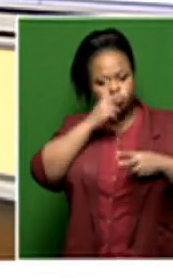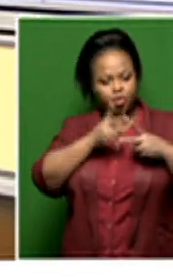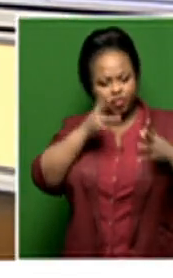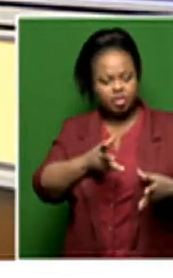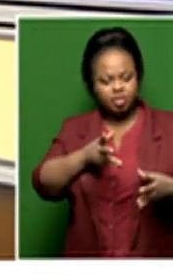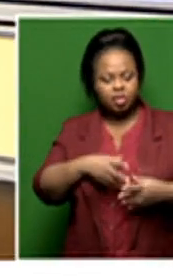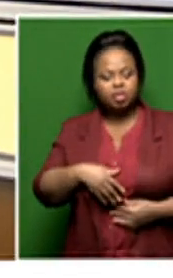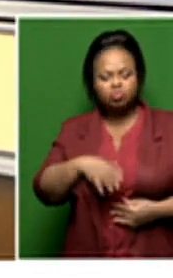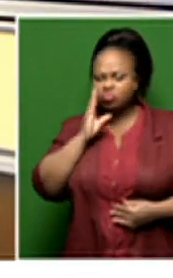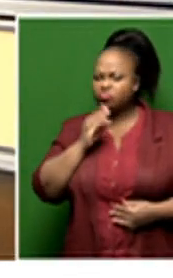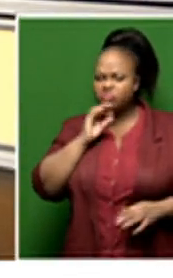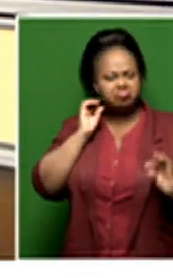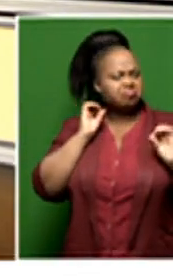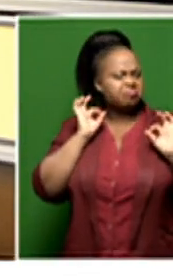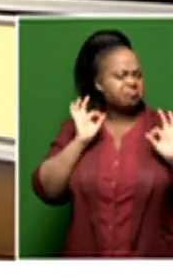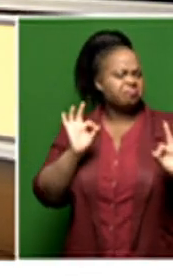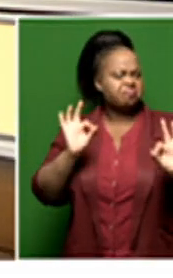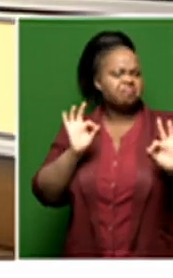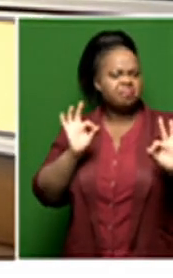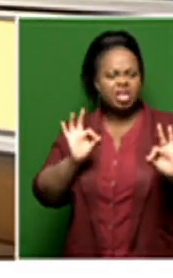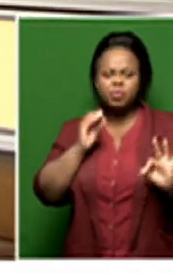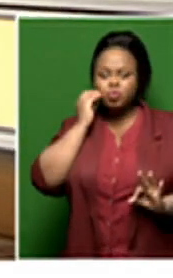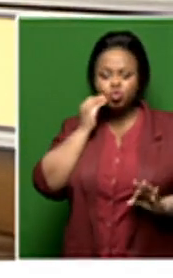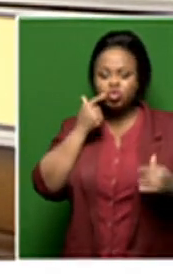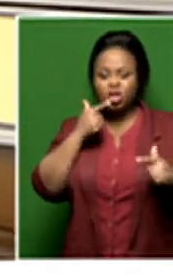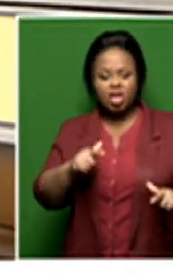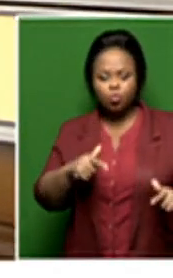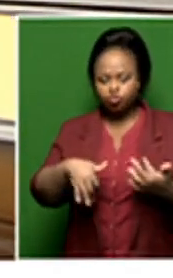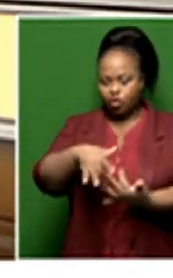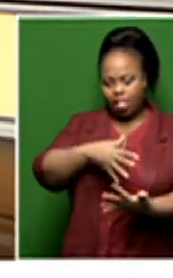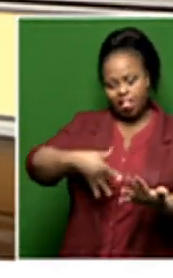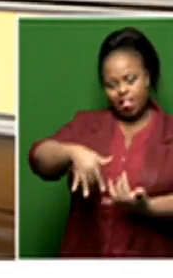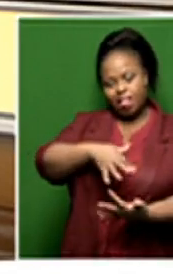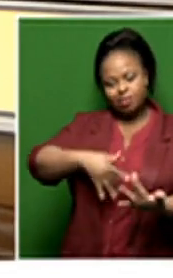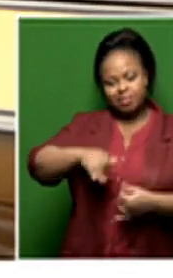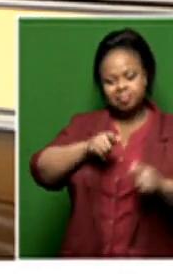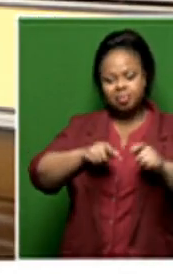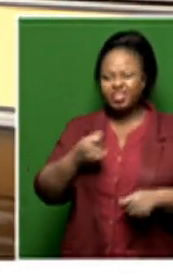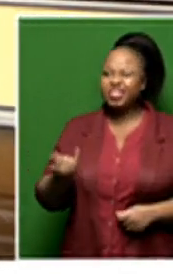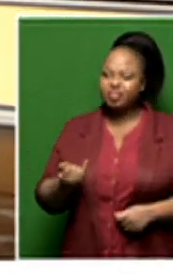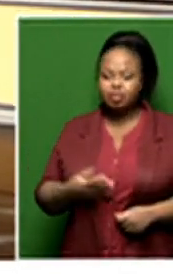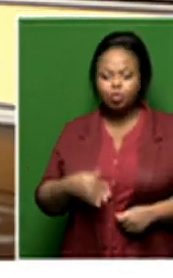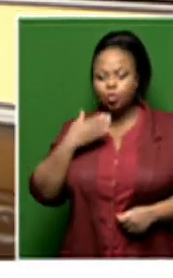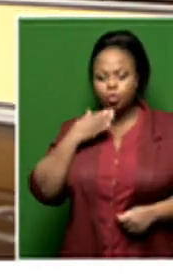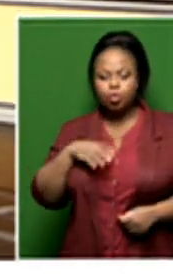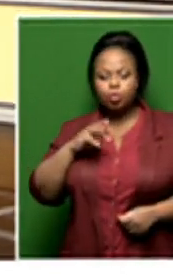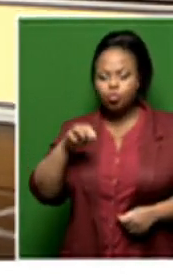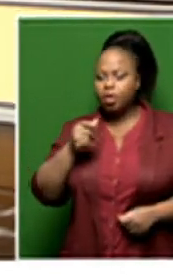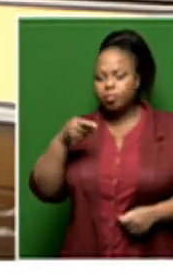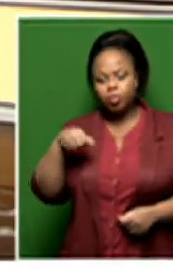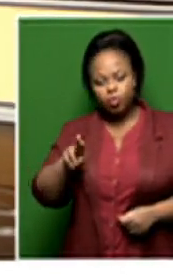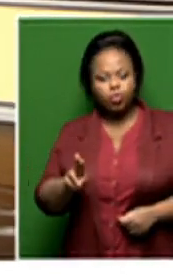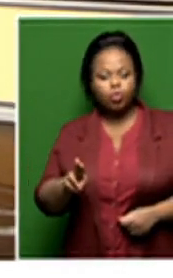spoke, you know, perfect Sotho. And he was surrounded by, you know, people like Mwepudi, you know,